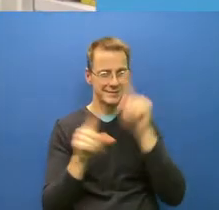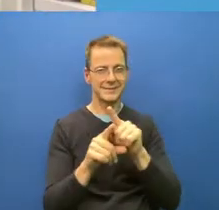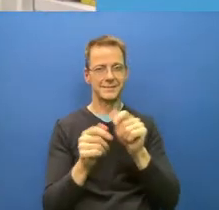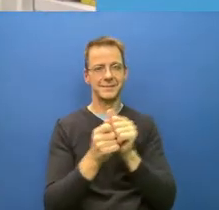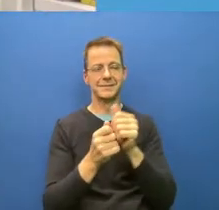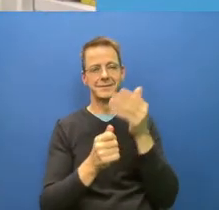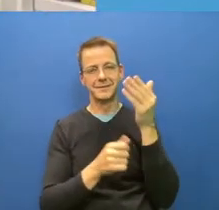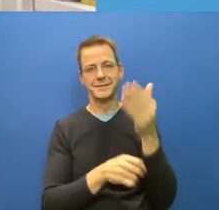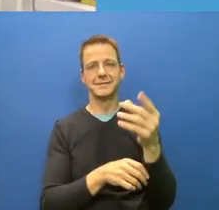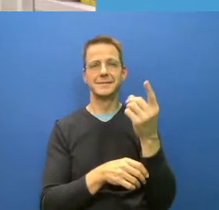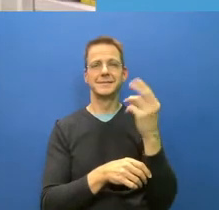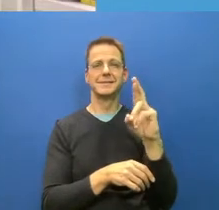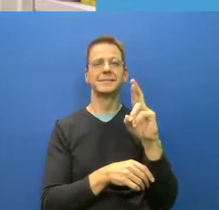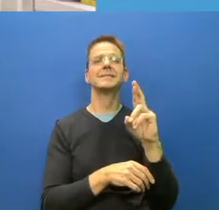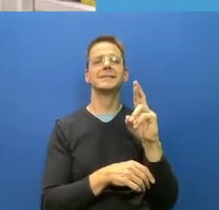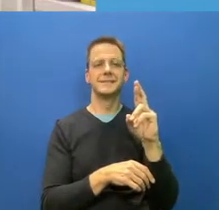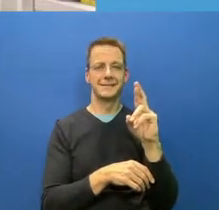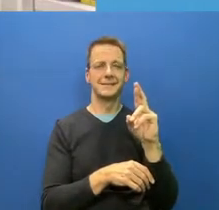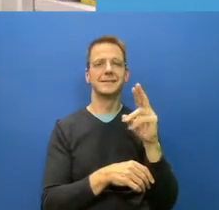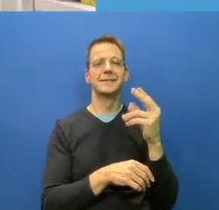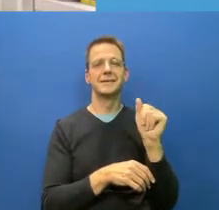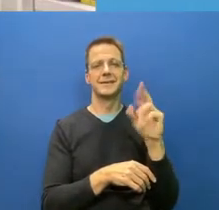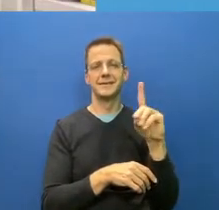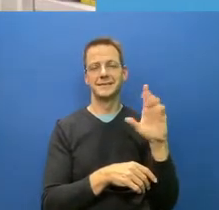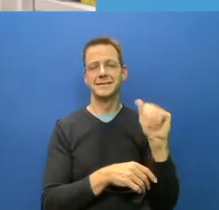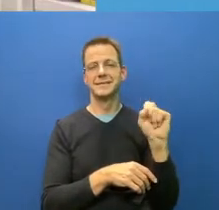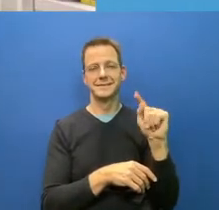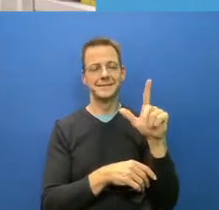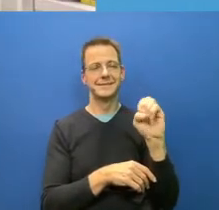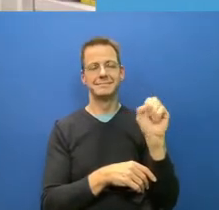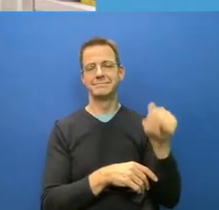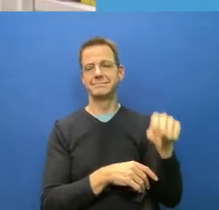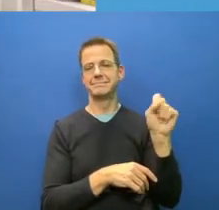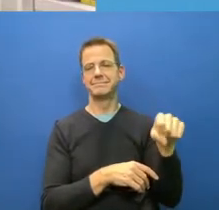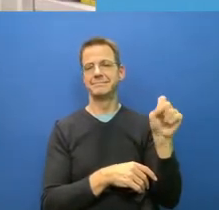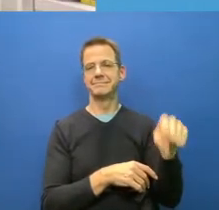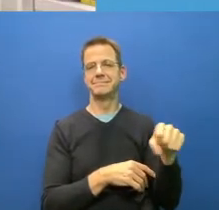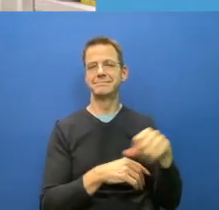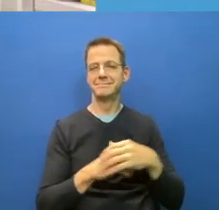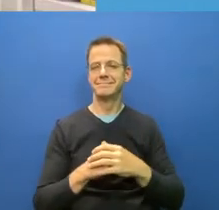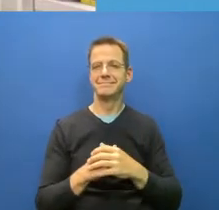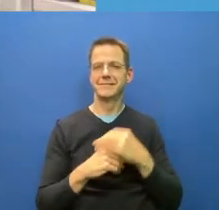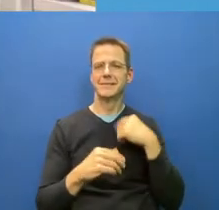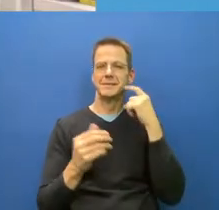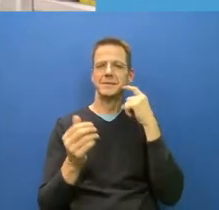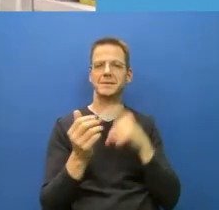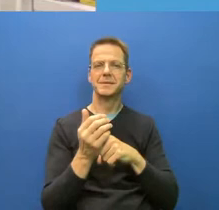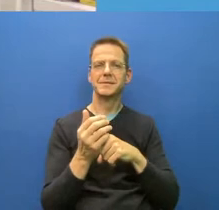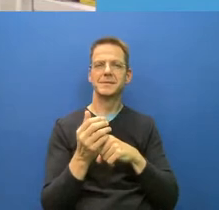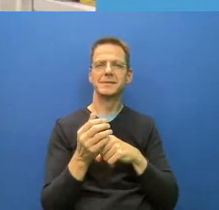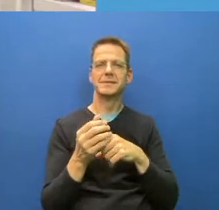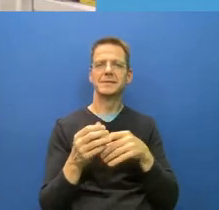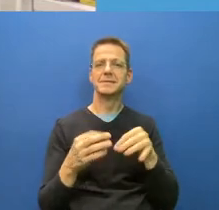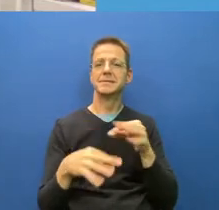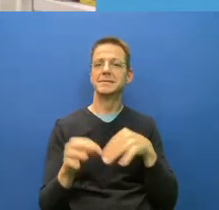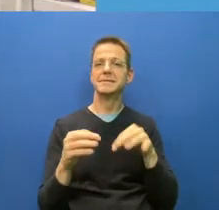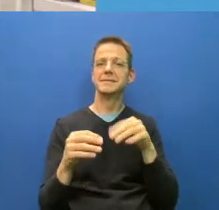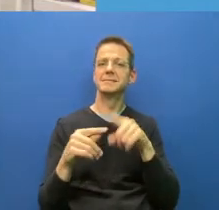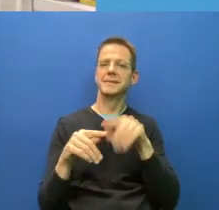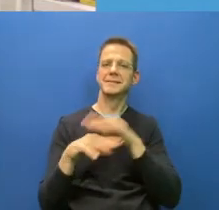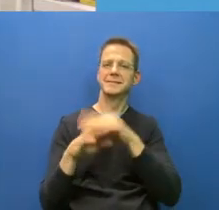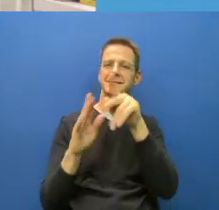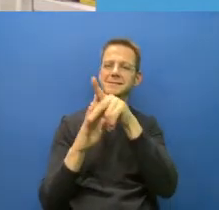evidence-based policy making, we have a policy-based evidence making to support often